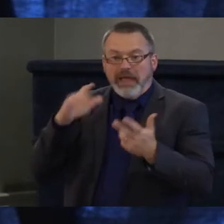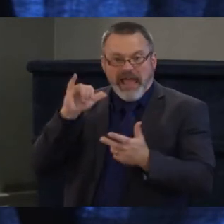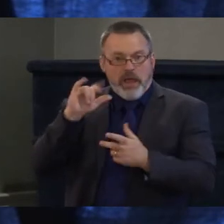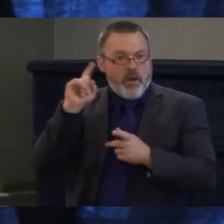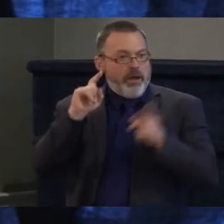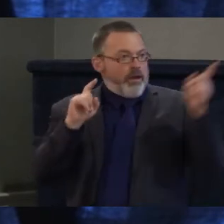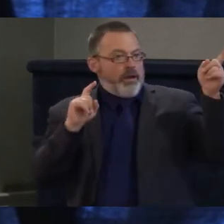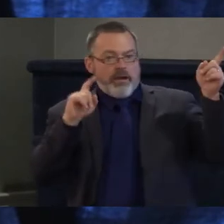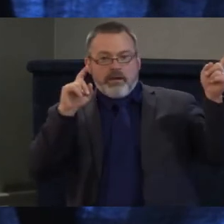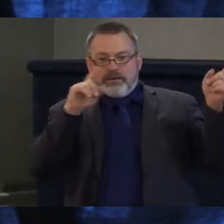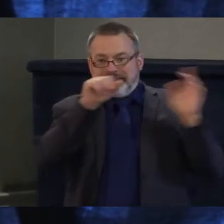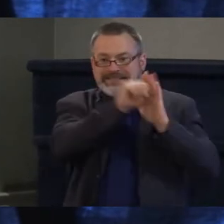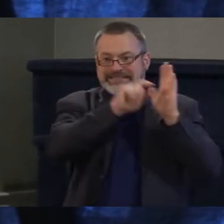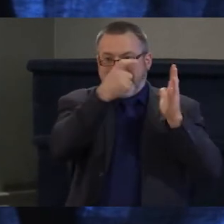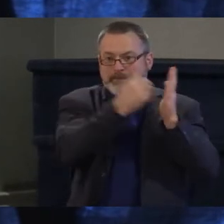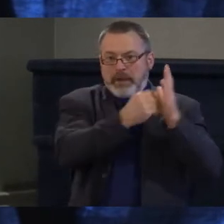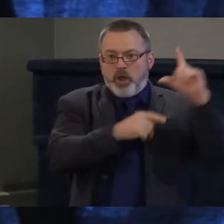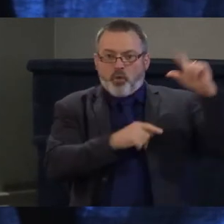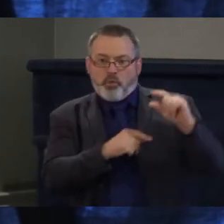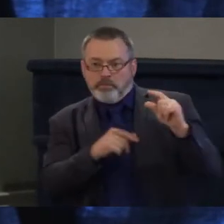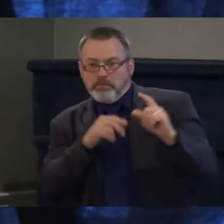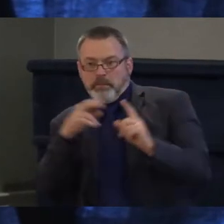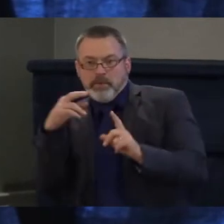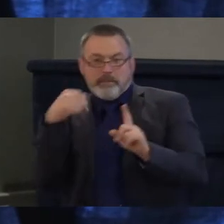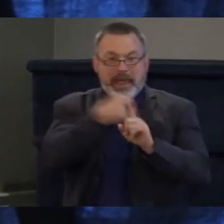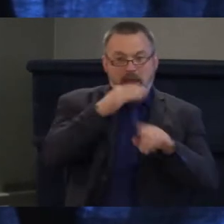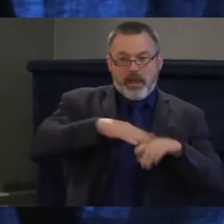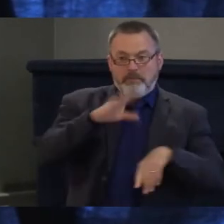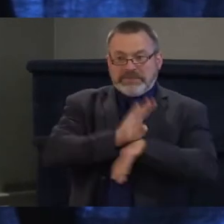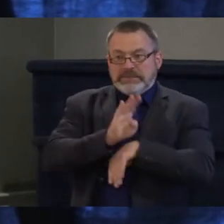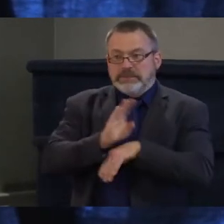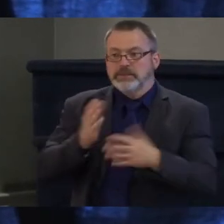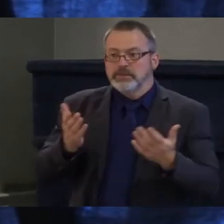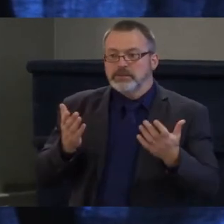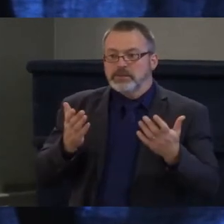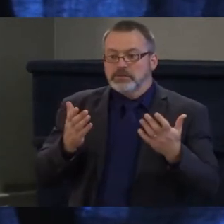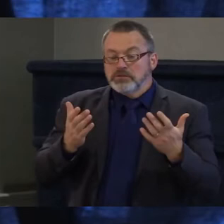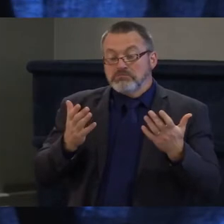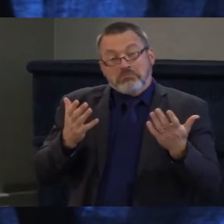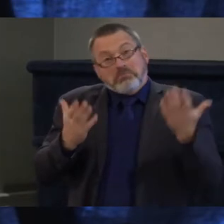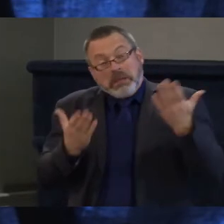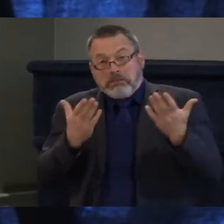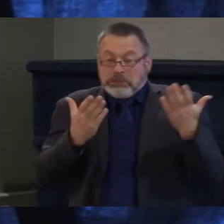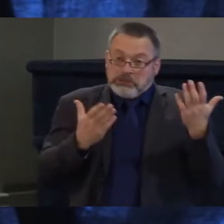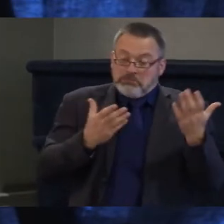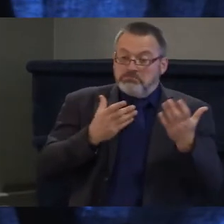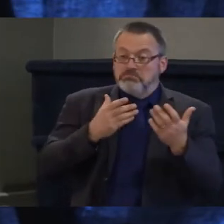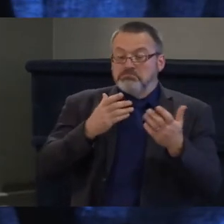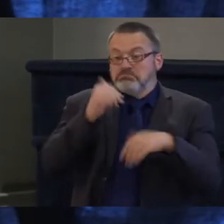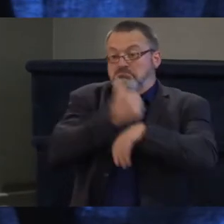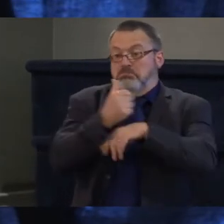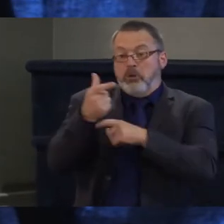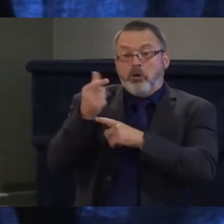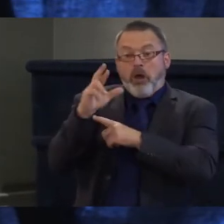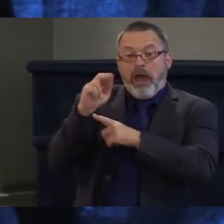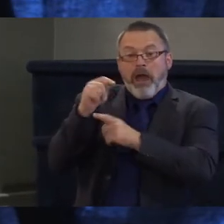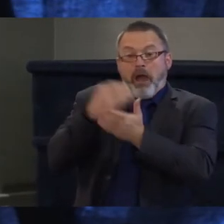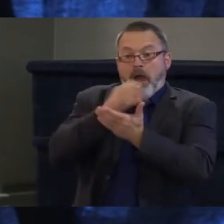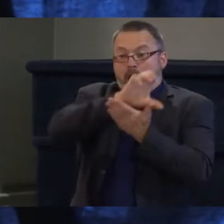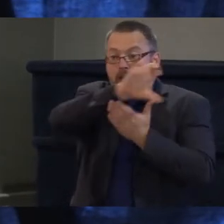one lever to pull. This is an area where the federal delegation needs to partner